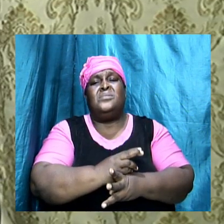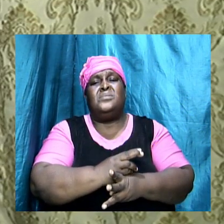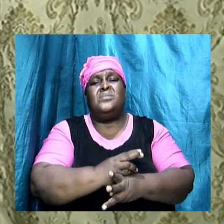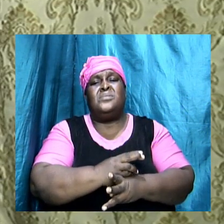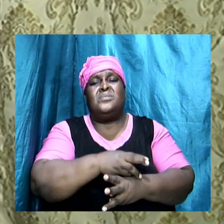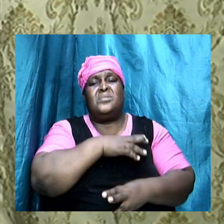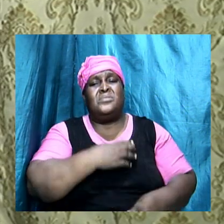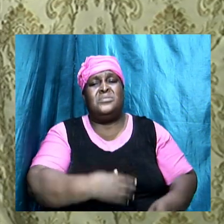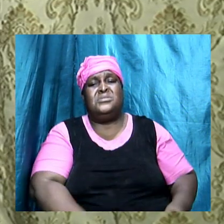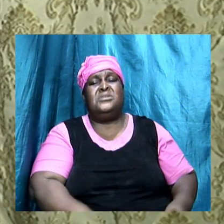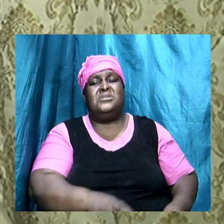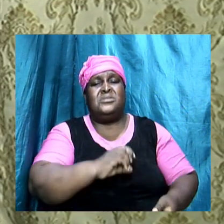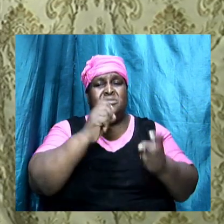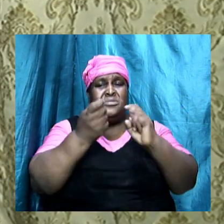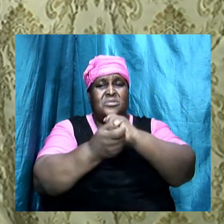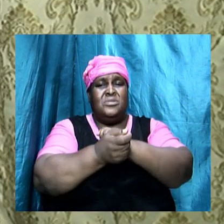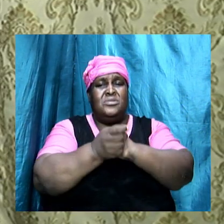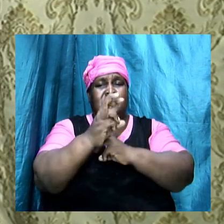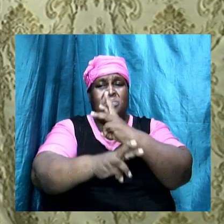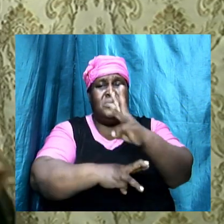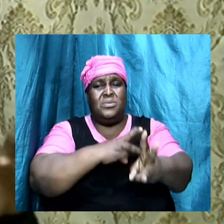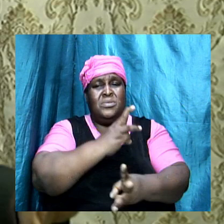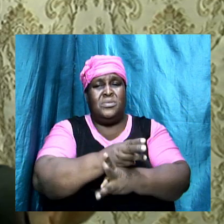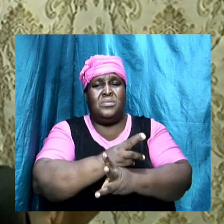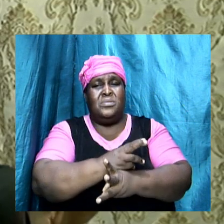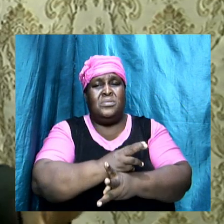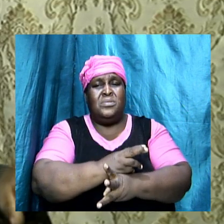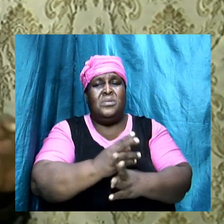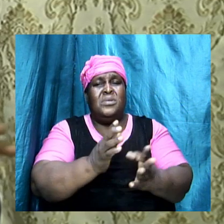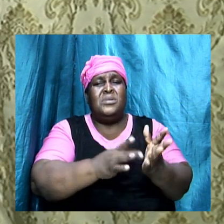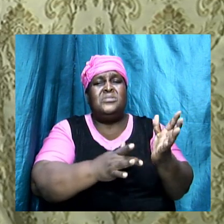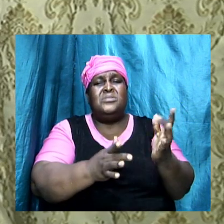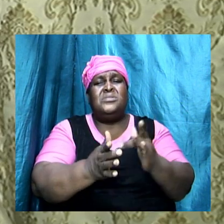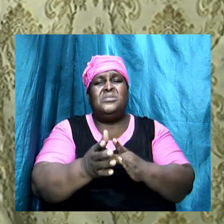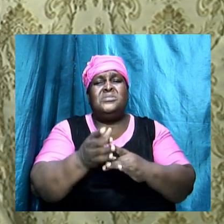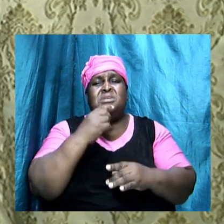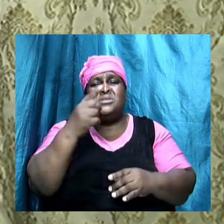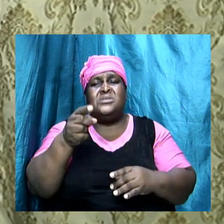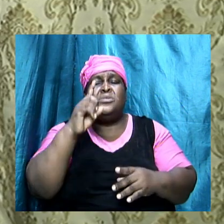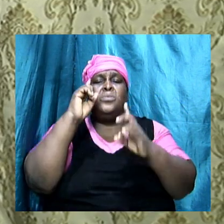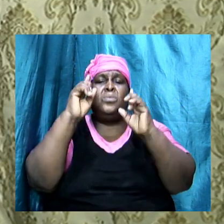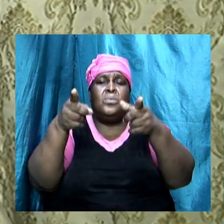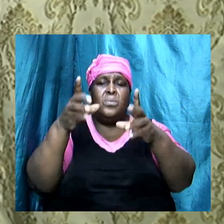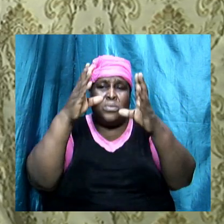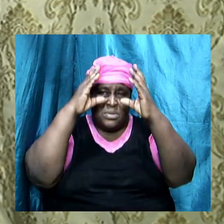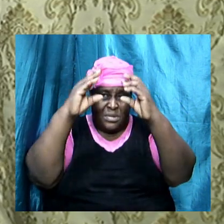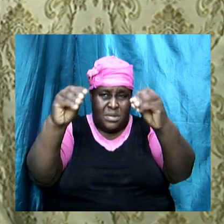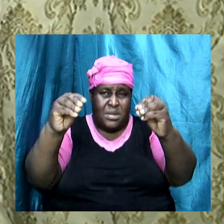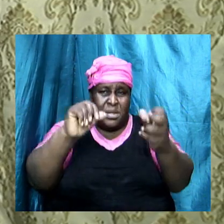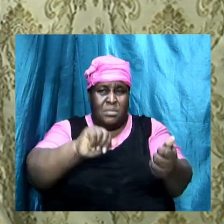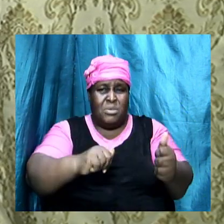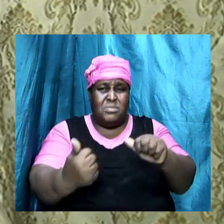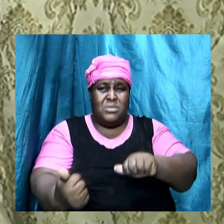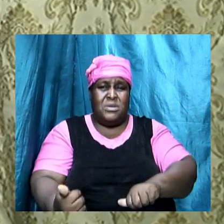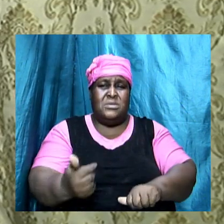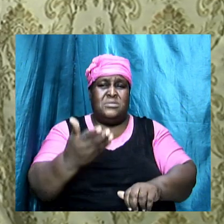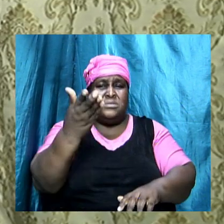that would change the world Christ said go in therefore and teach baptizing them